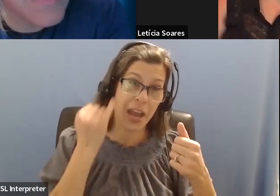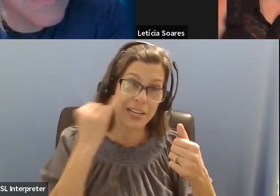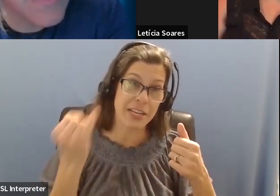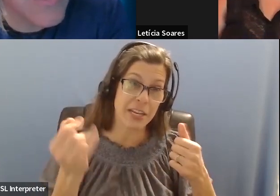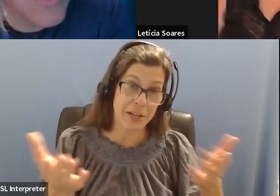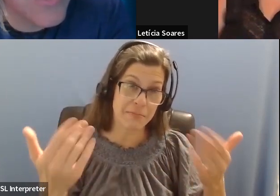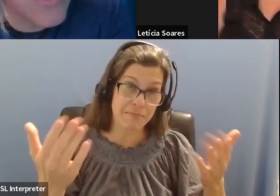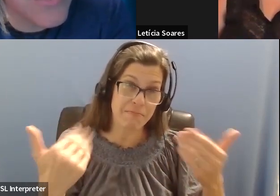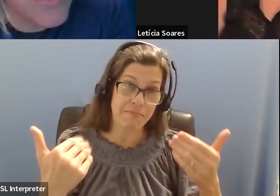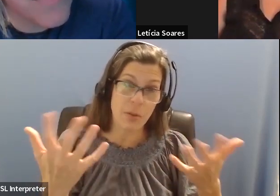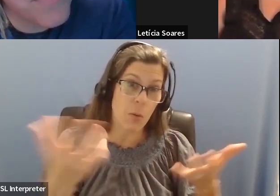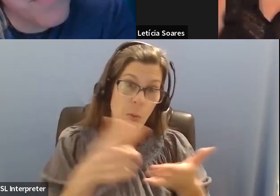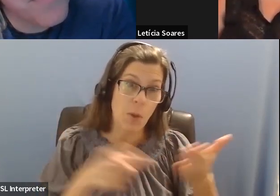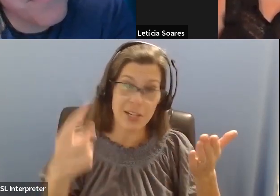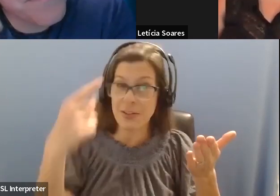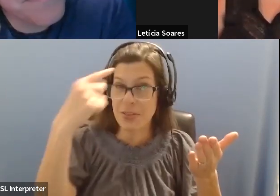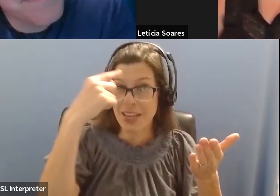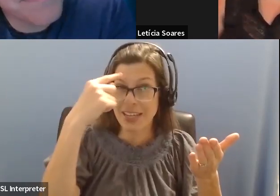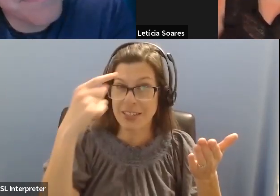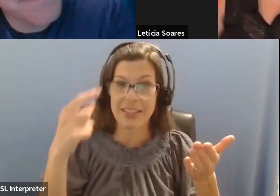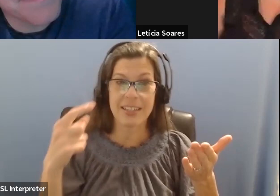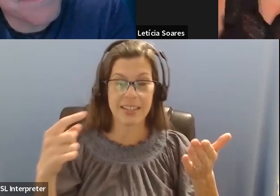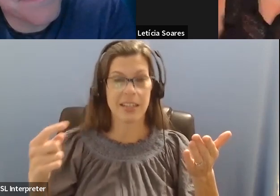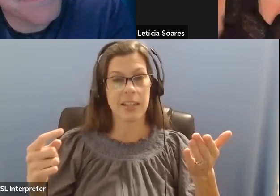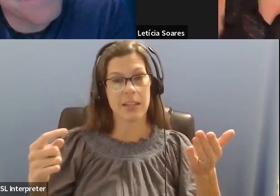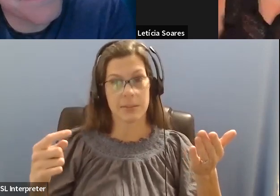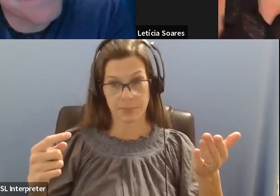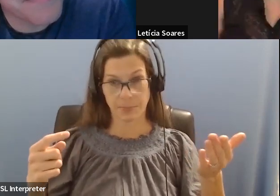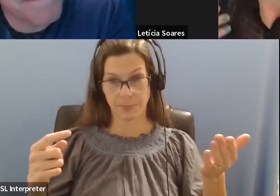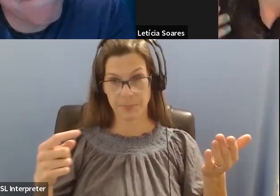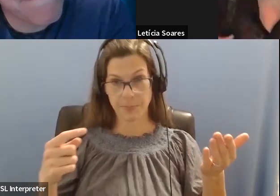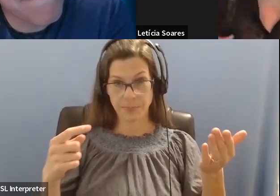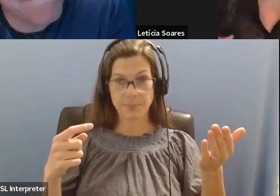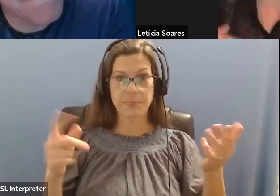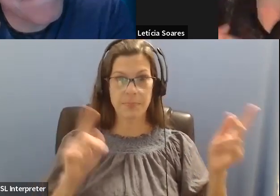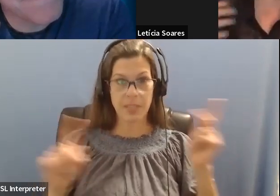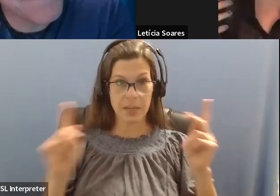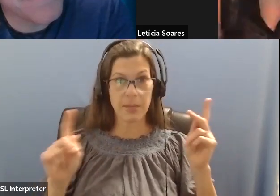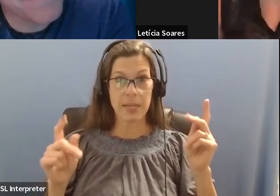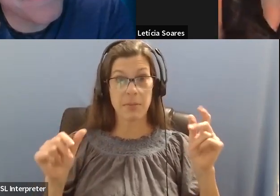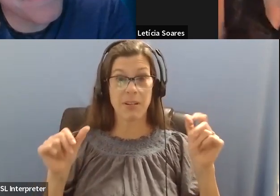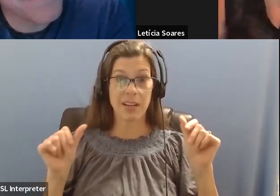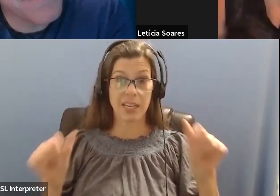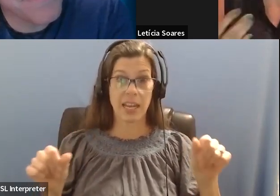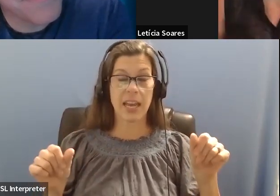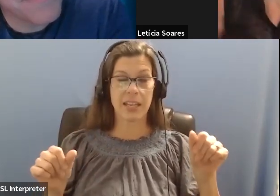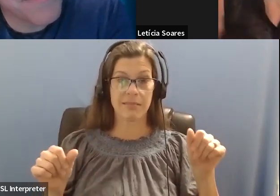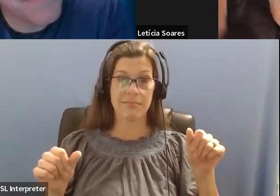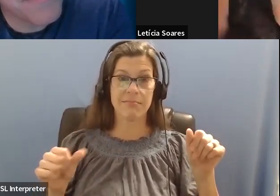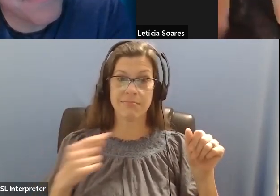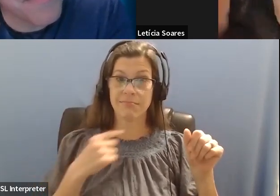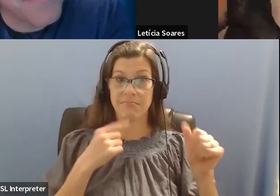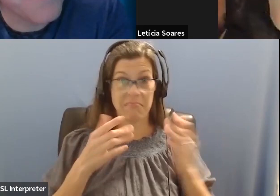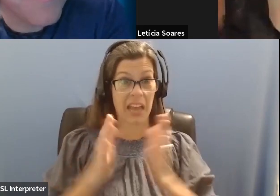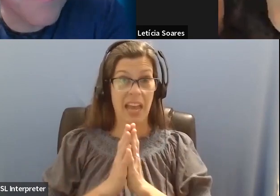they, I, I think, um, people can tell you, ask you, you know, how are